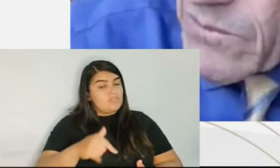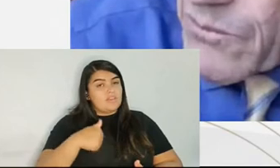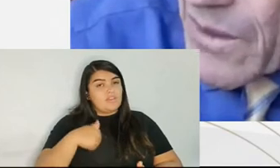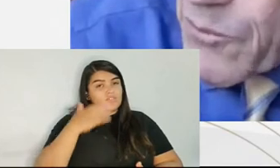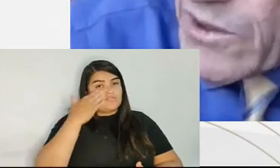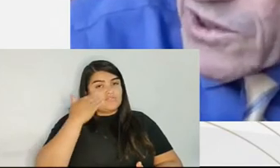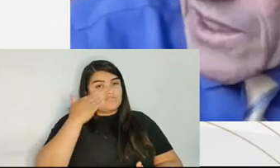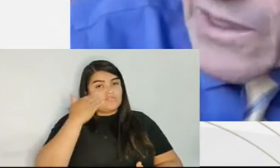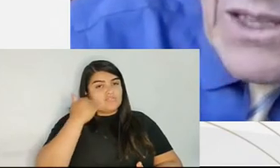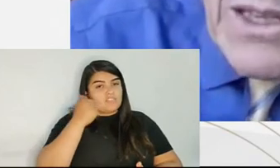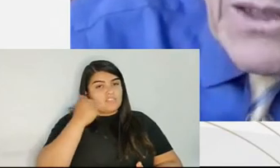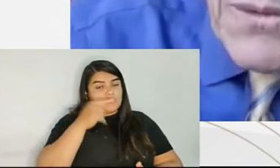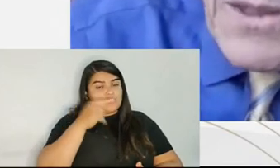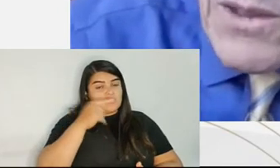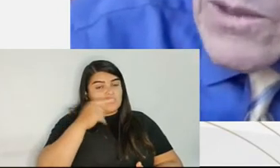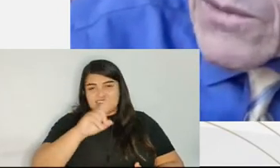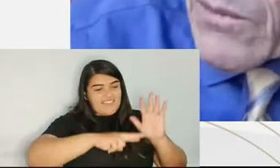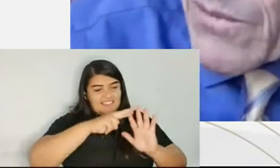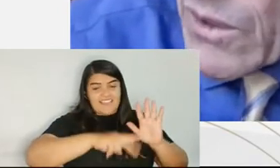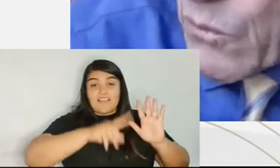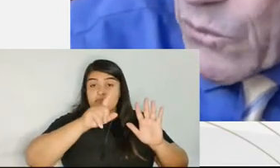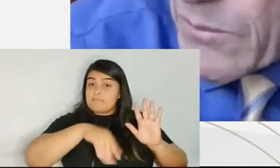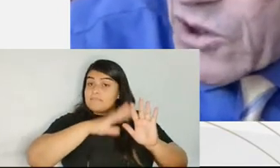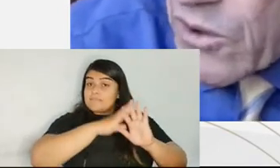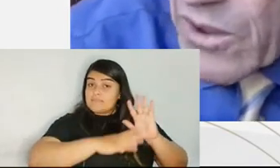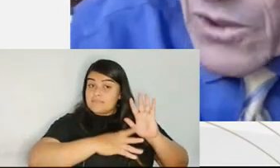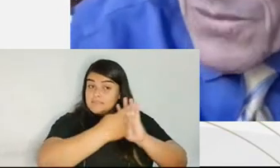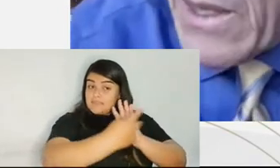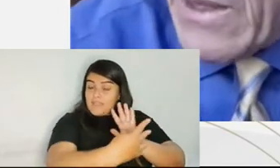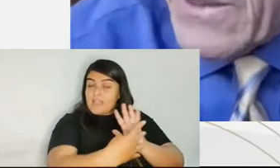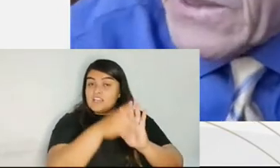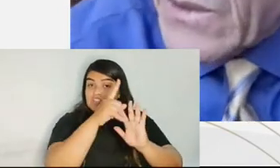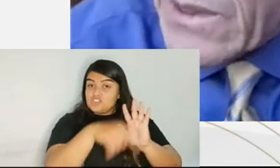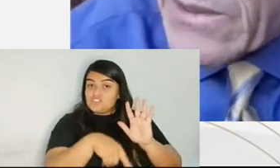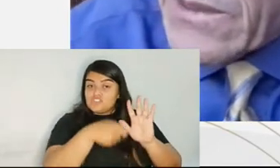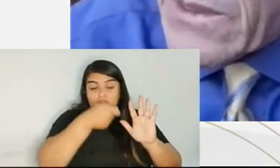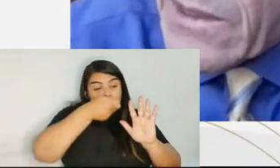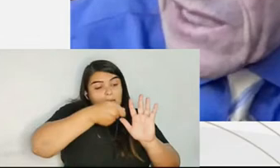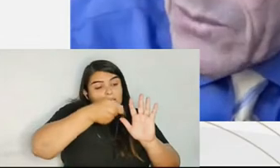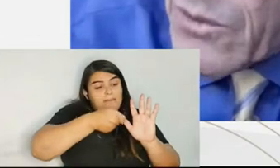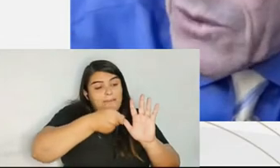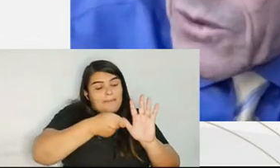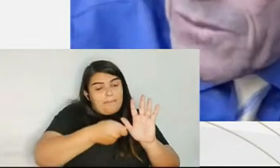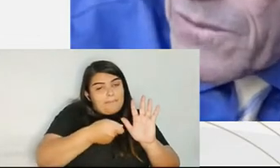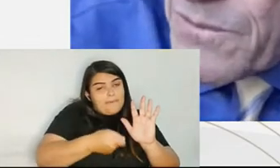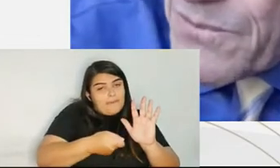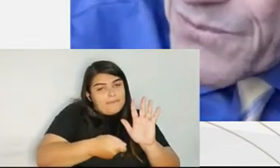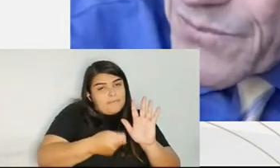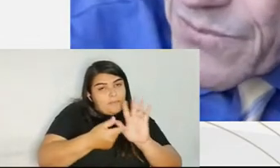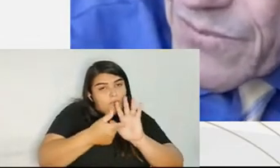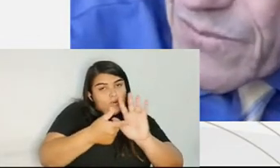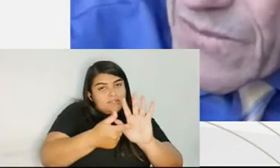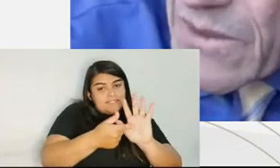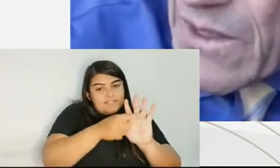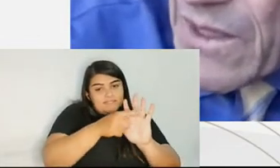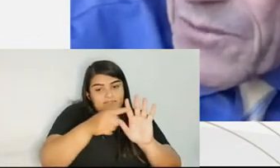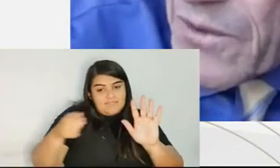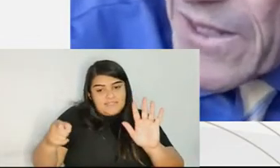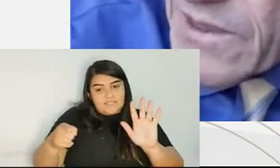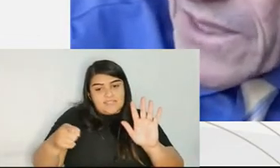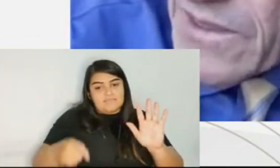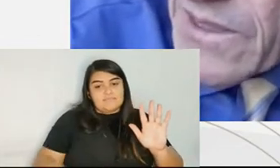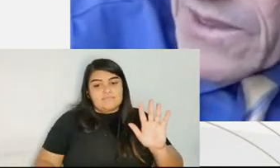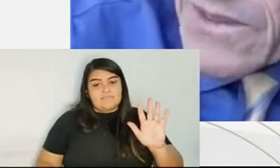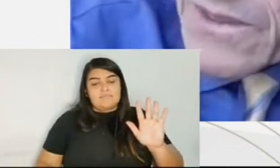what I'm showing you here. This is the sentencing table of the United